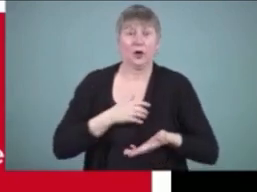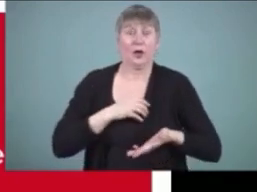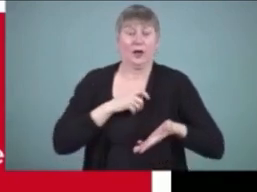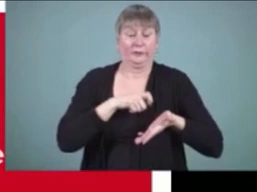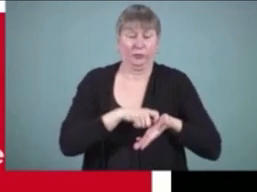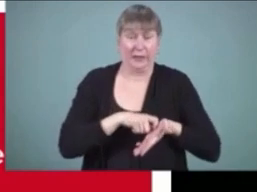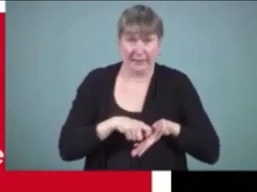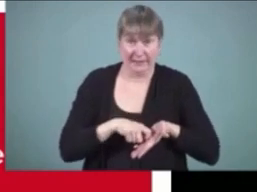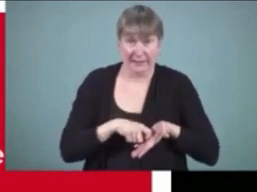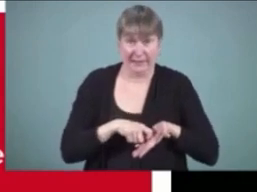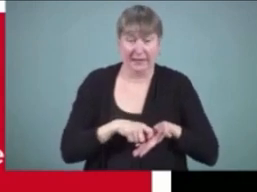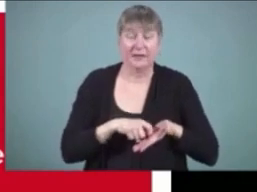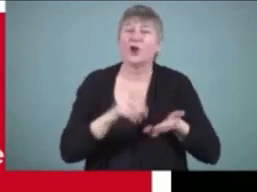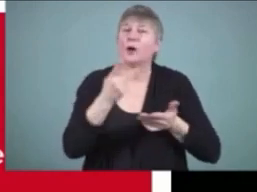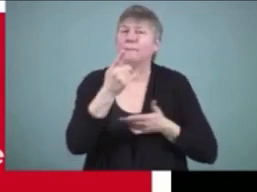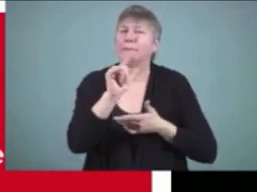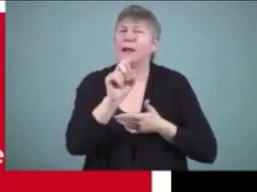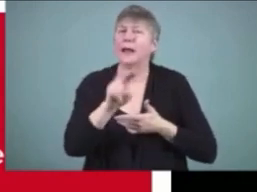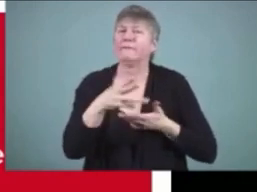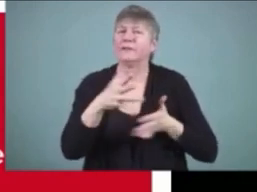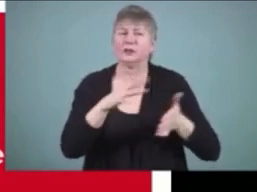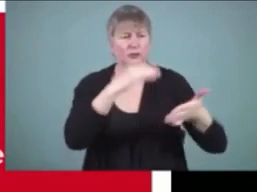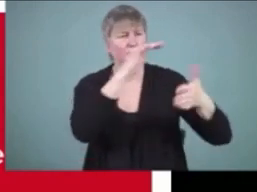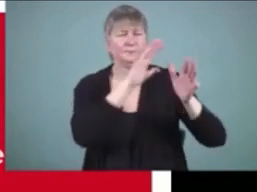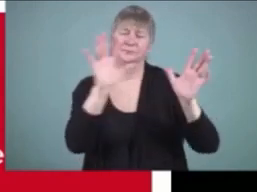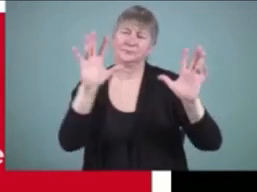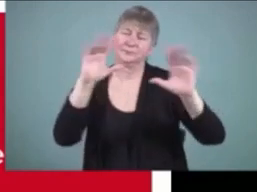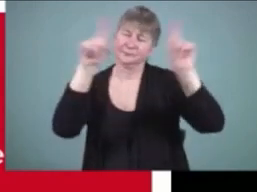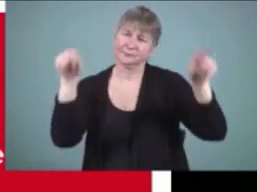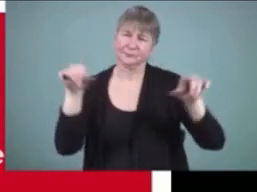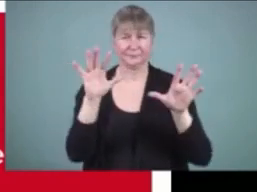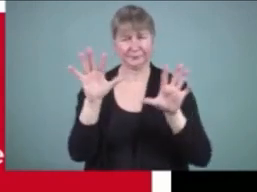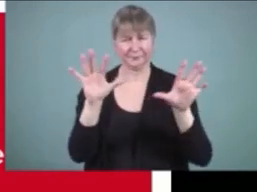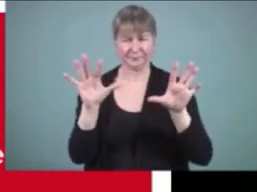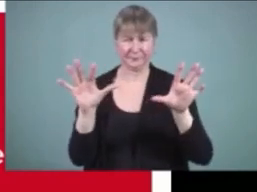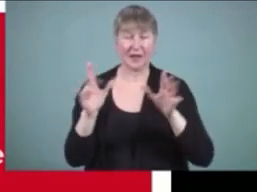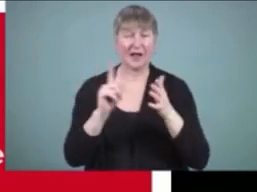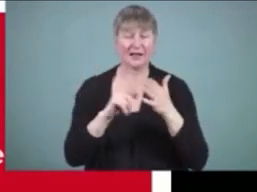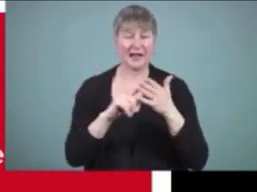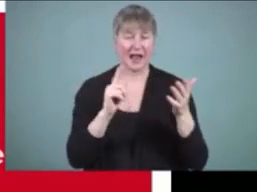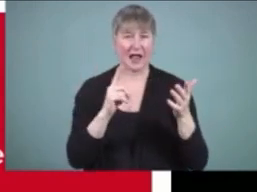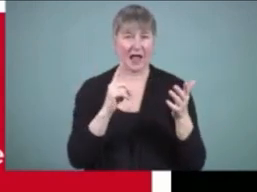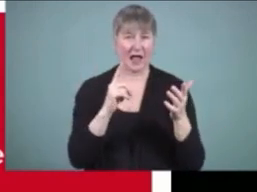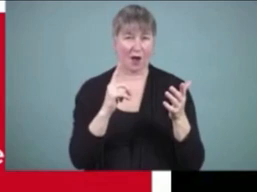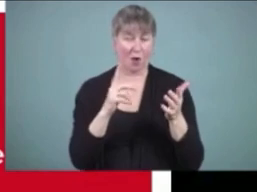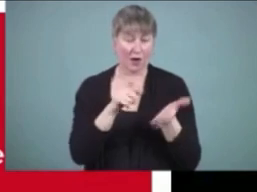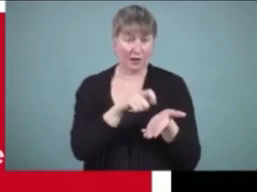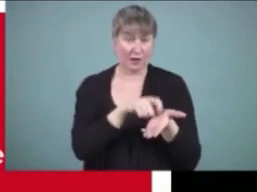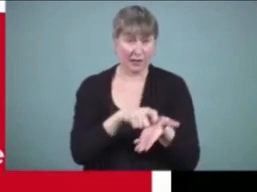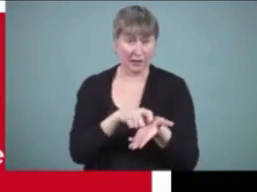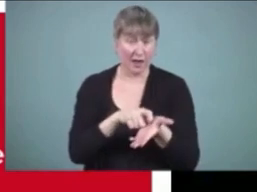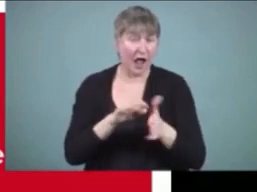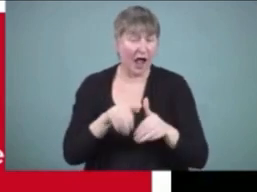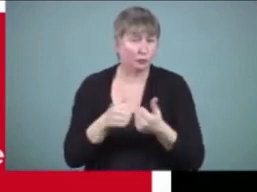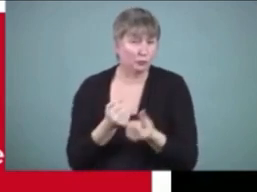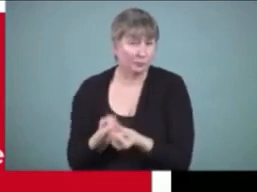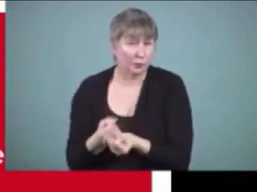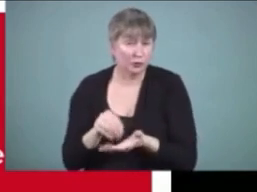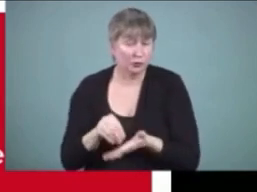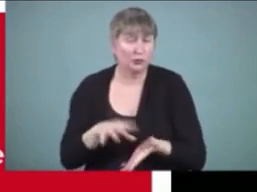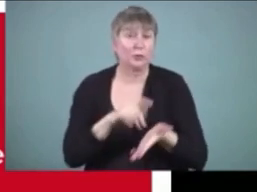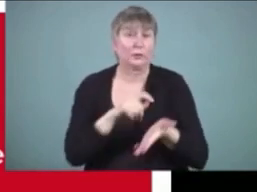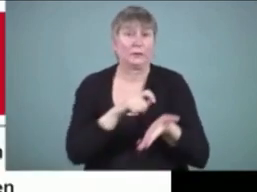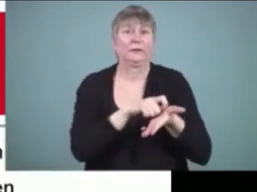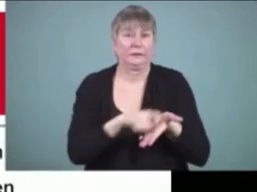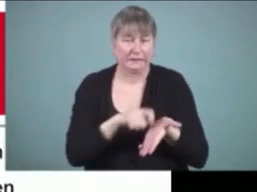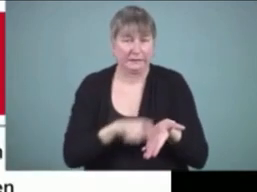which now you've got a plan now you have to get something down the page on the page what can support students well some examples would be in the next